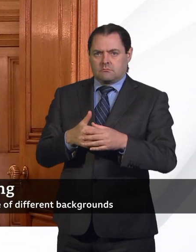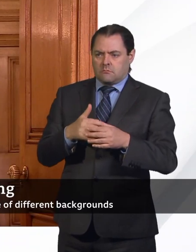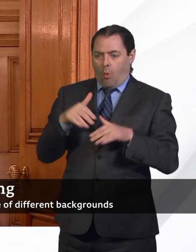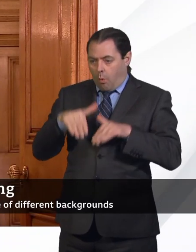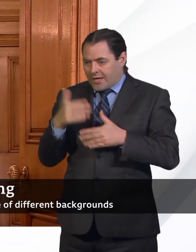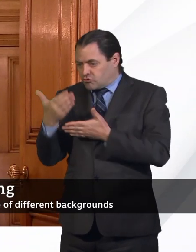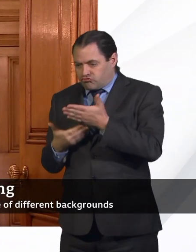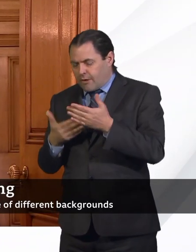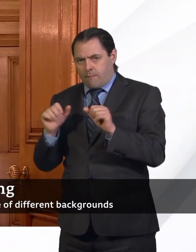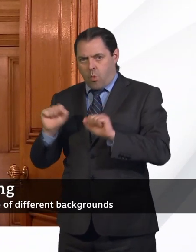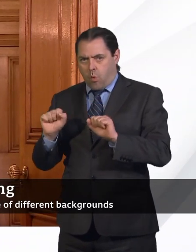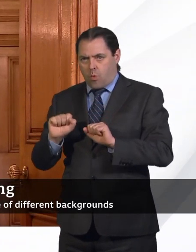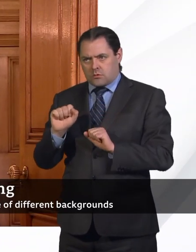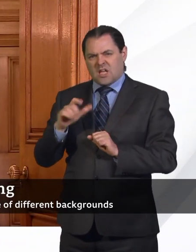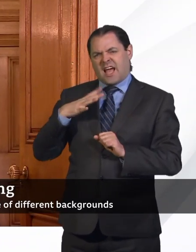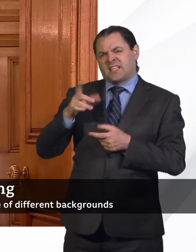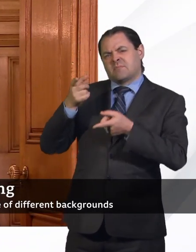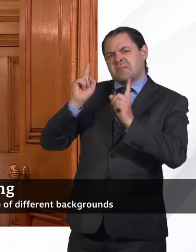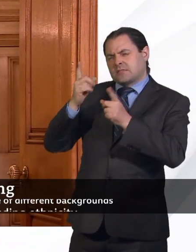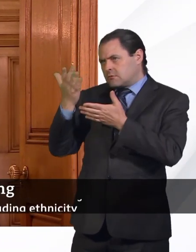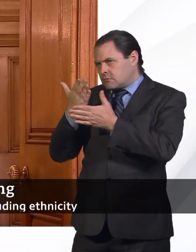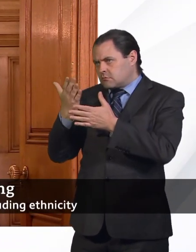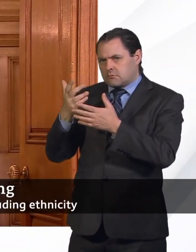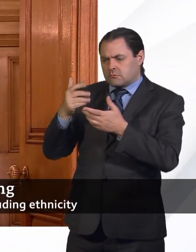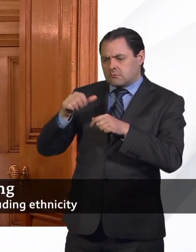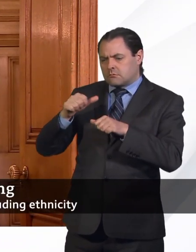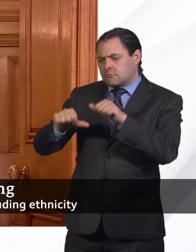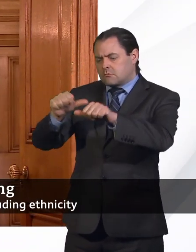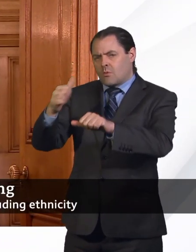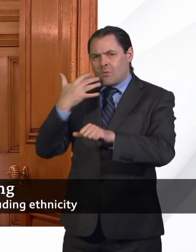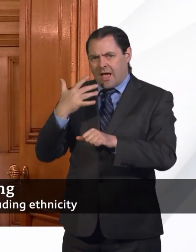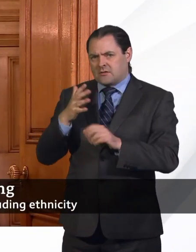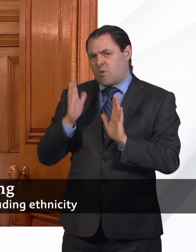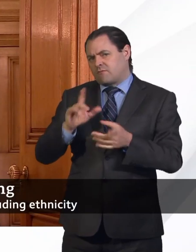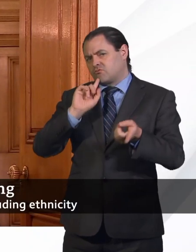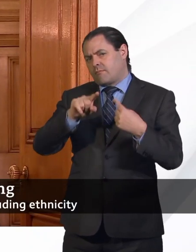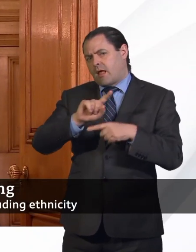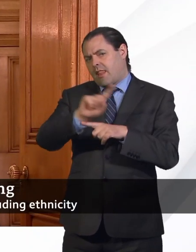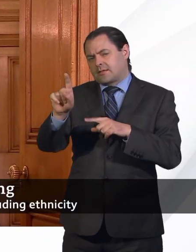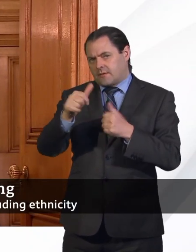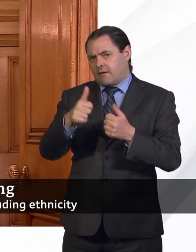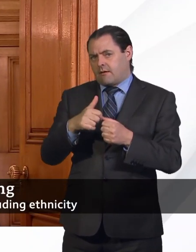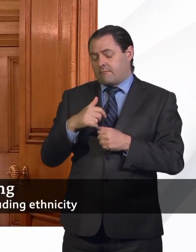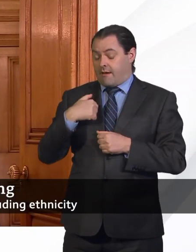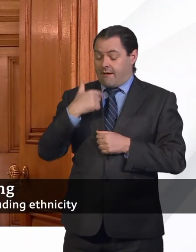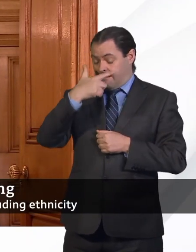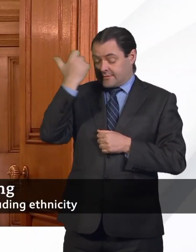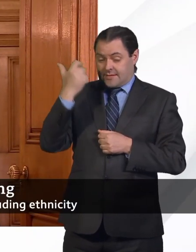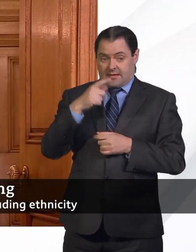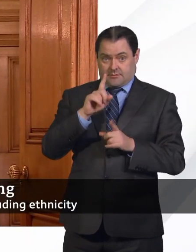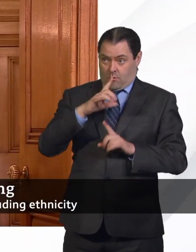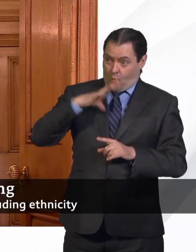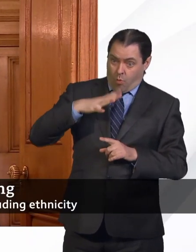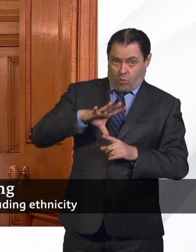report. I've got to talk to Kemi about a timeline for it and so I'll have to get back to you on that one. But I totally understand the